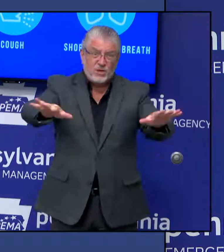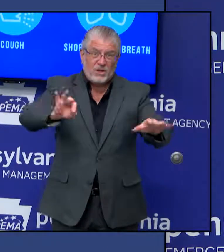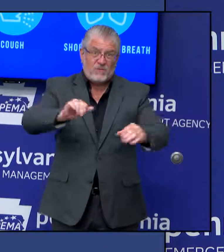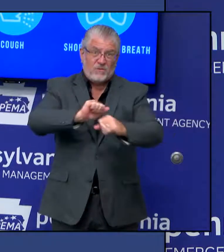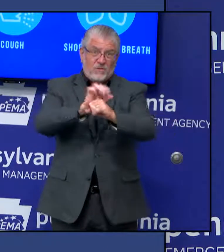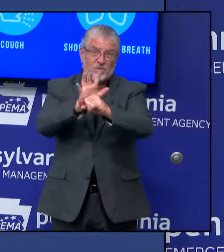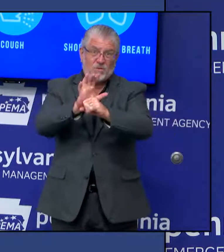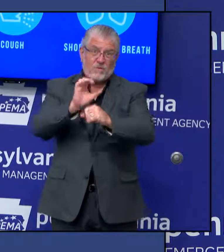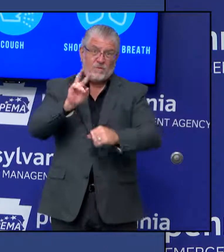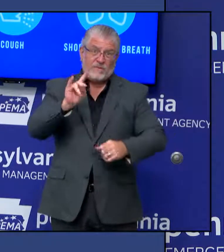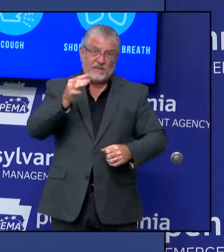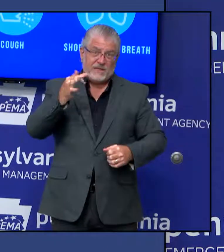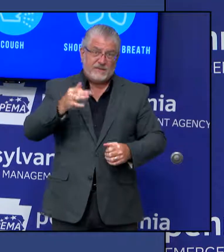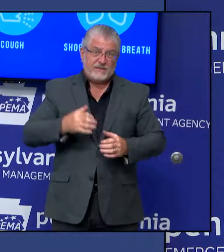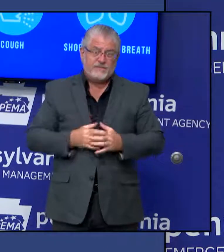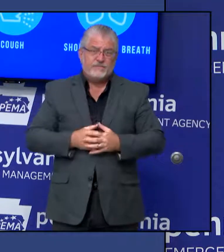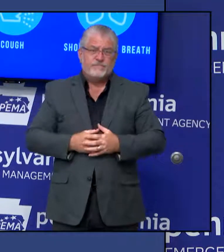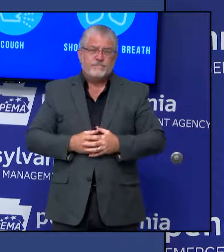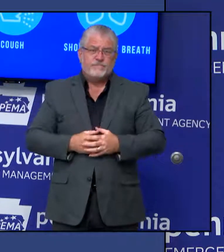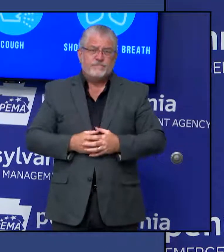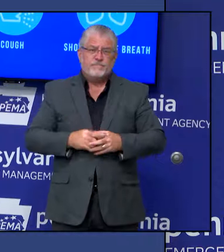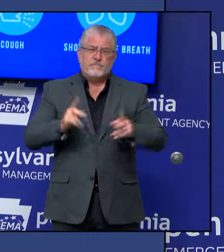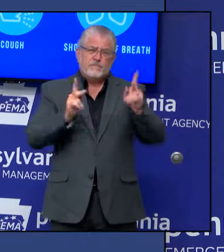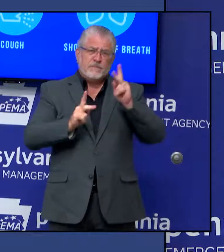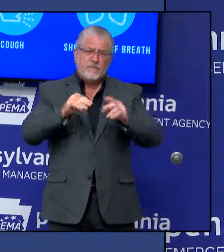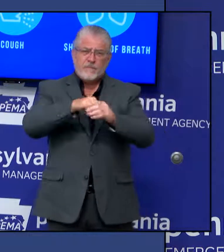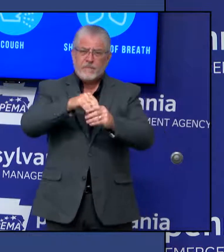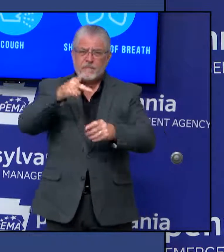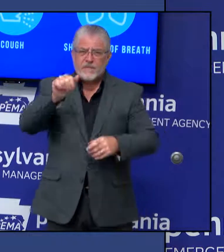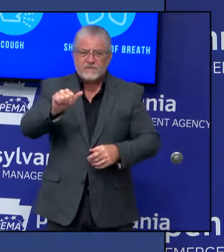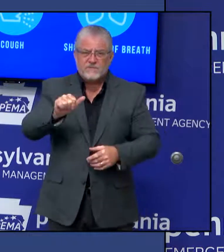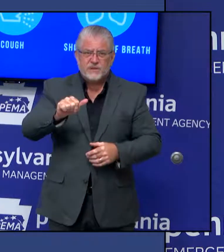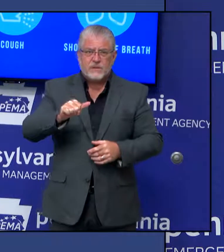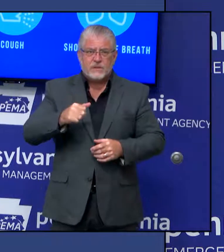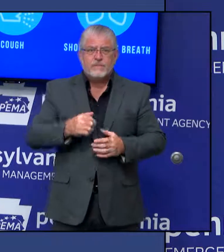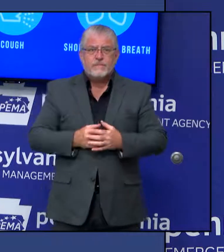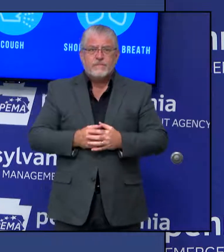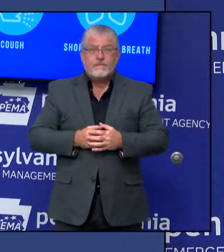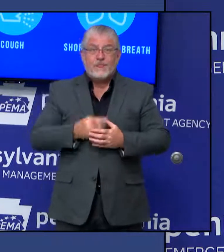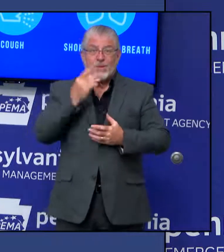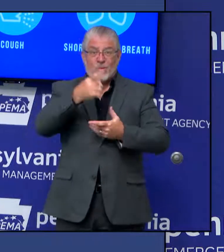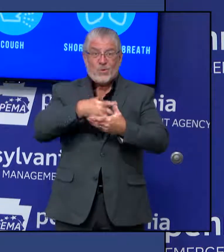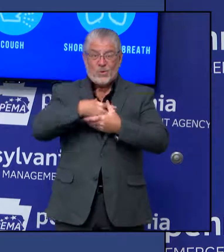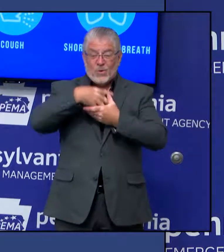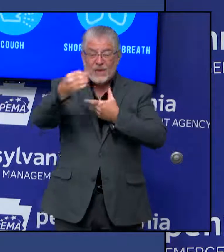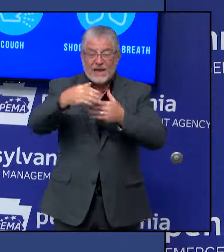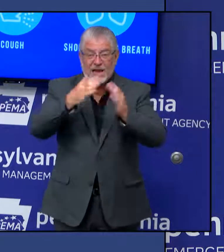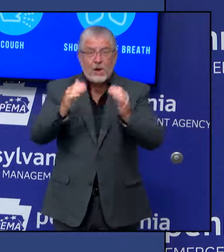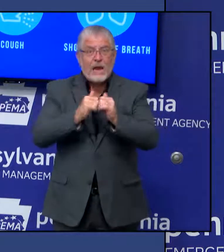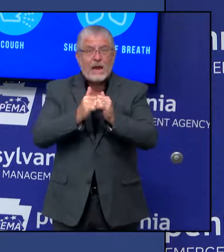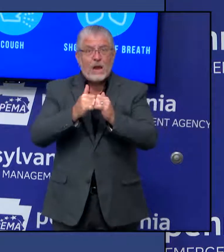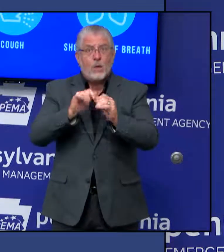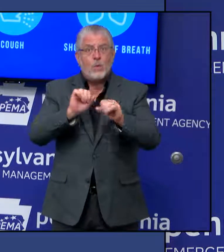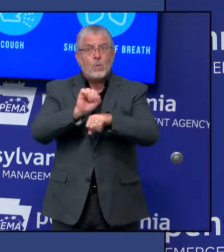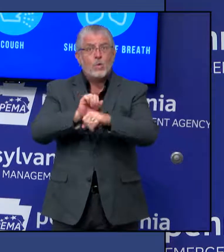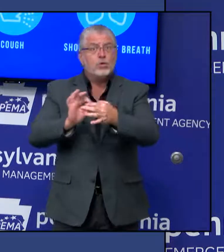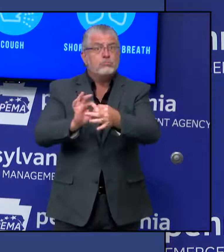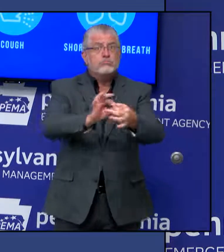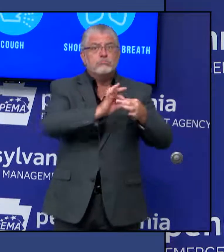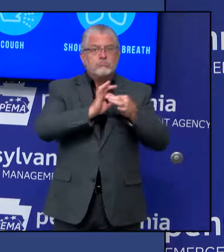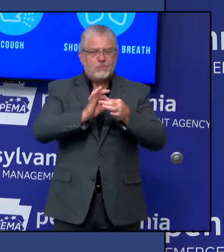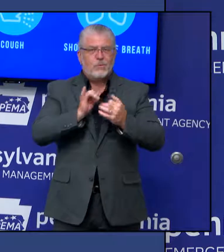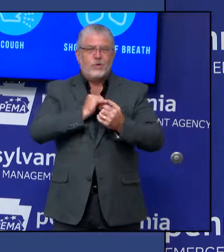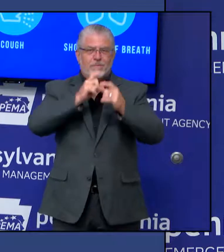They are united in wearing masks when out in public. They are united in practicing social